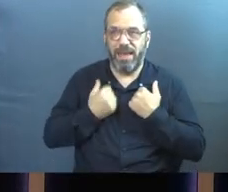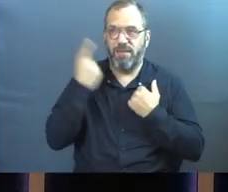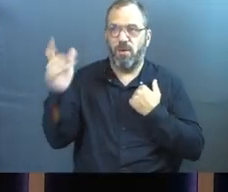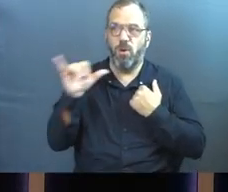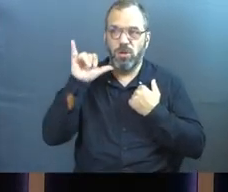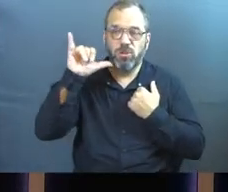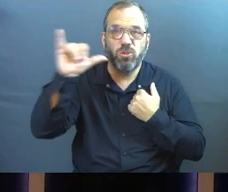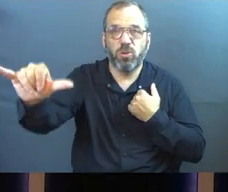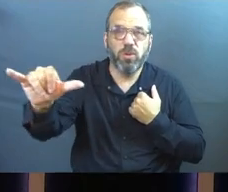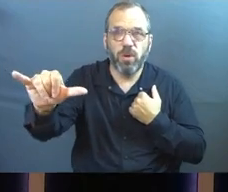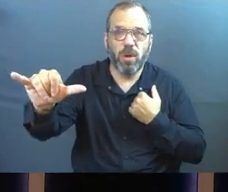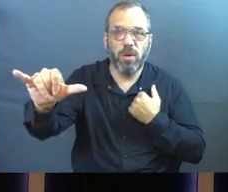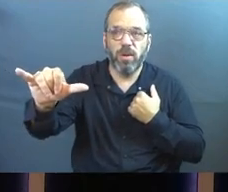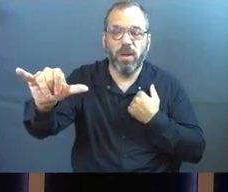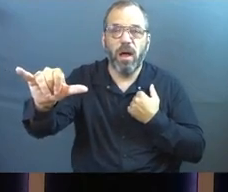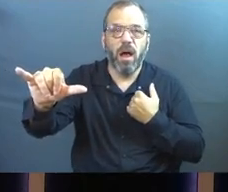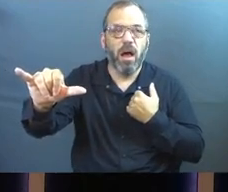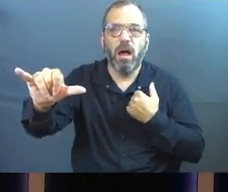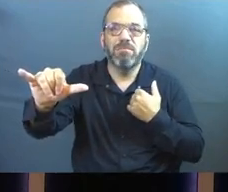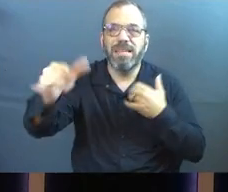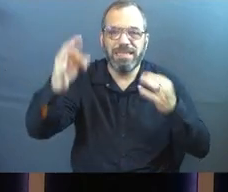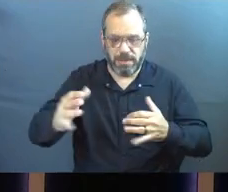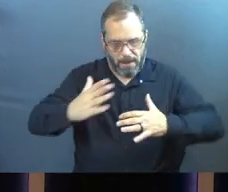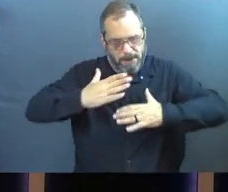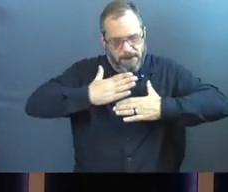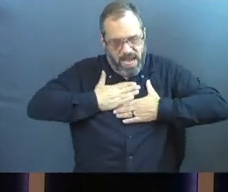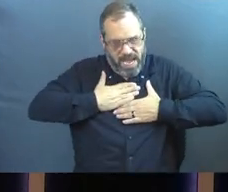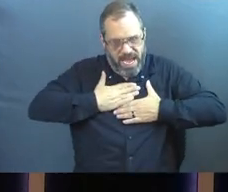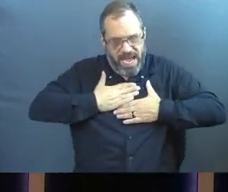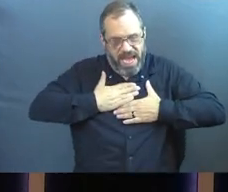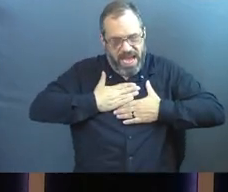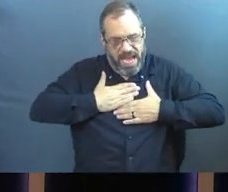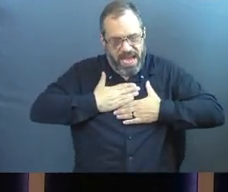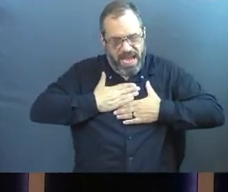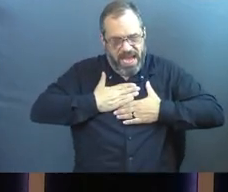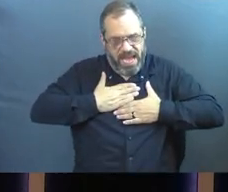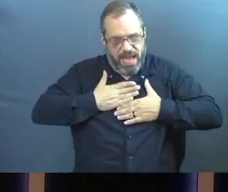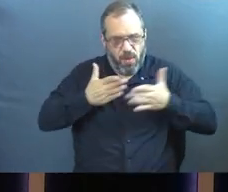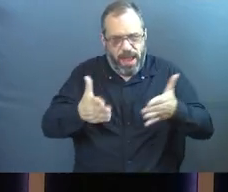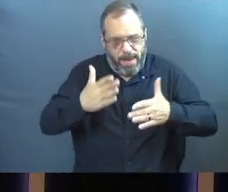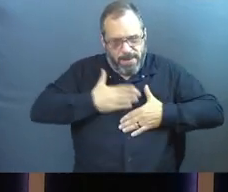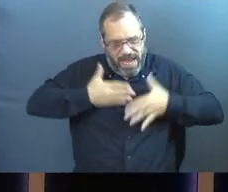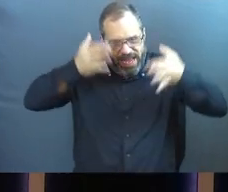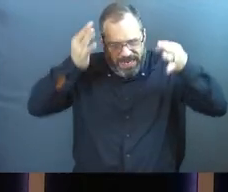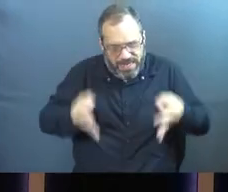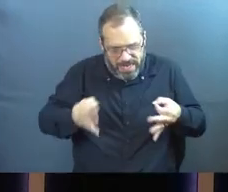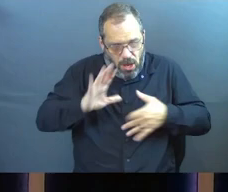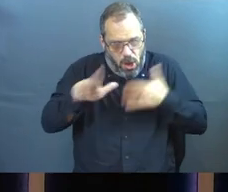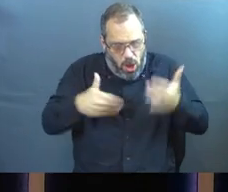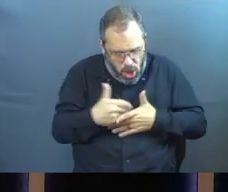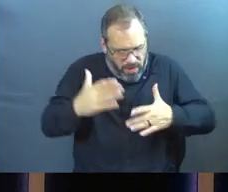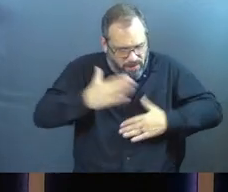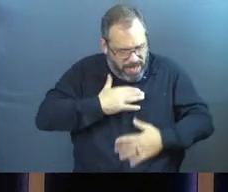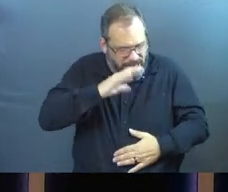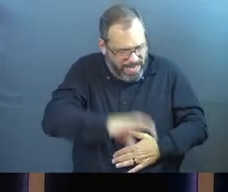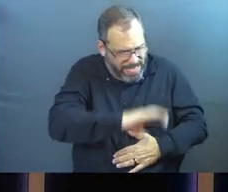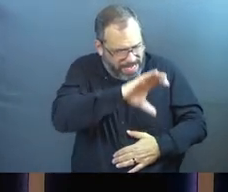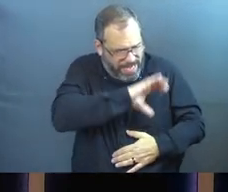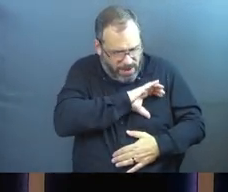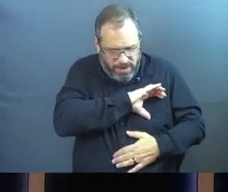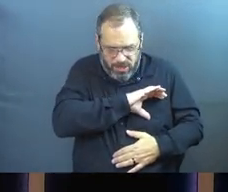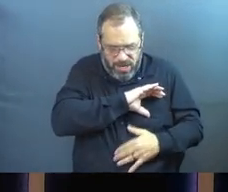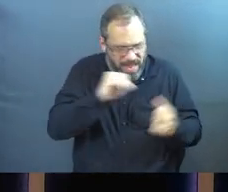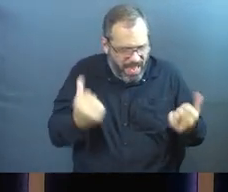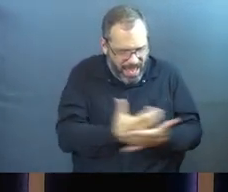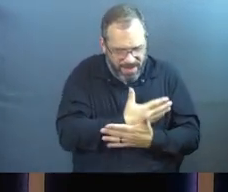eternal existence on my own terms, according to my own choices. Take all of my character qualities